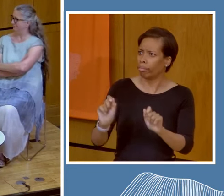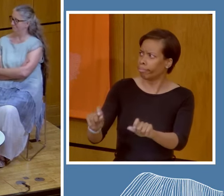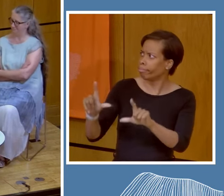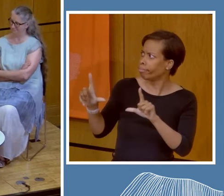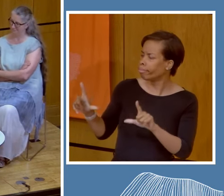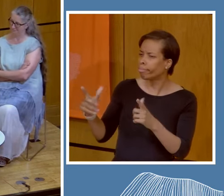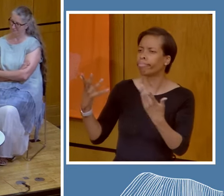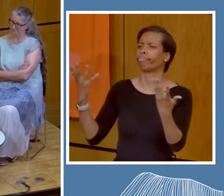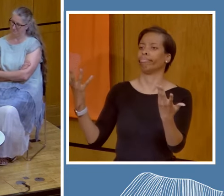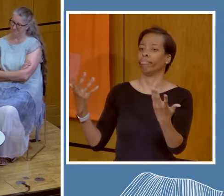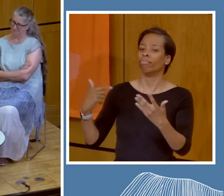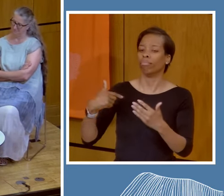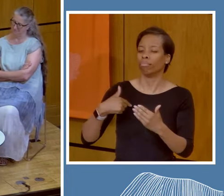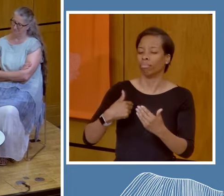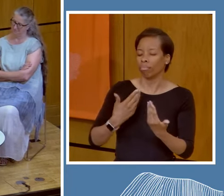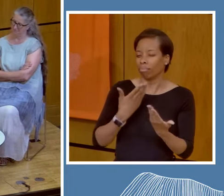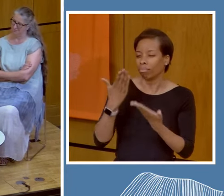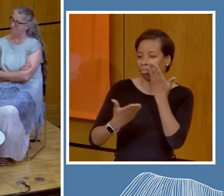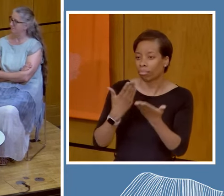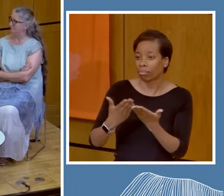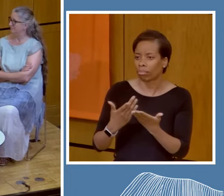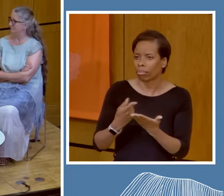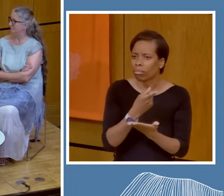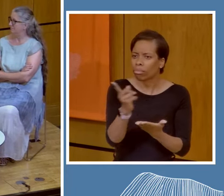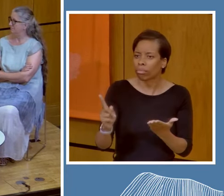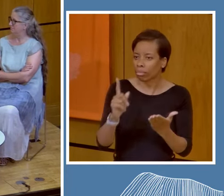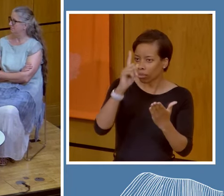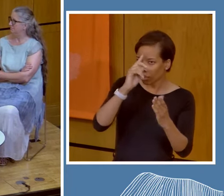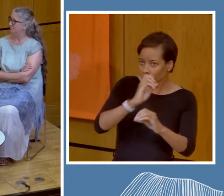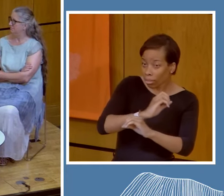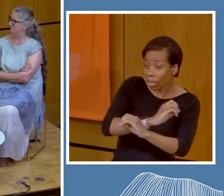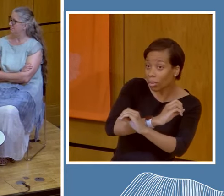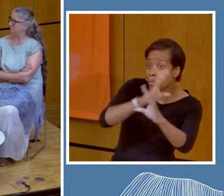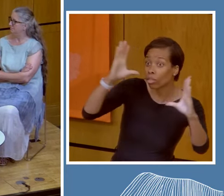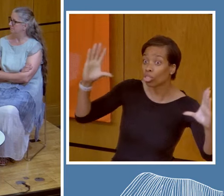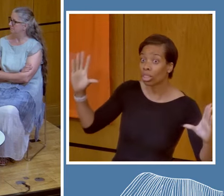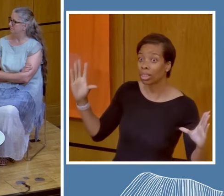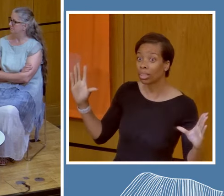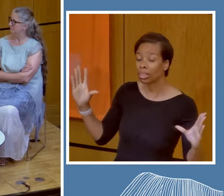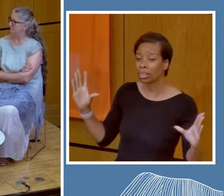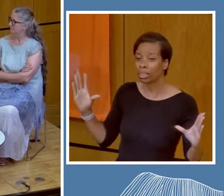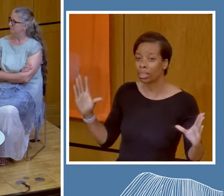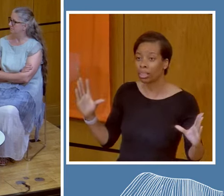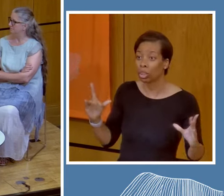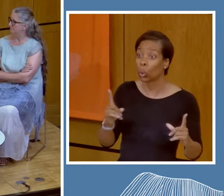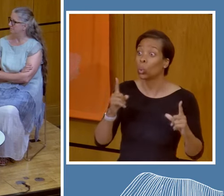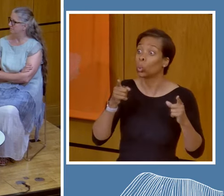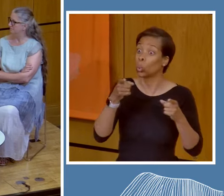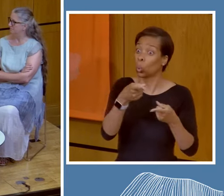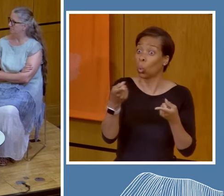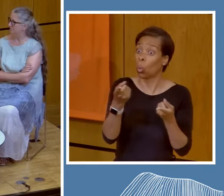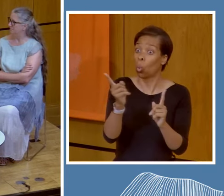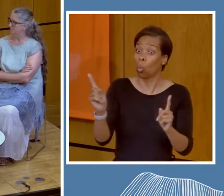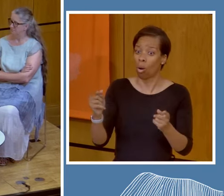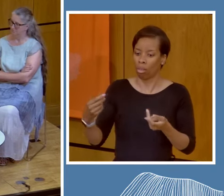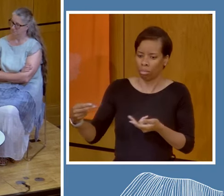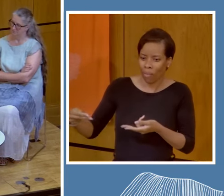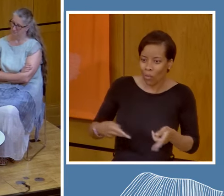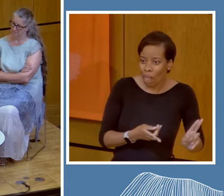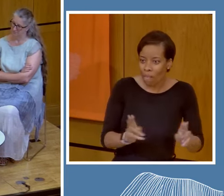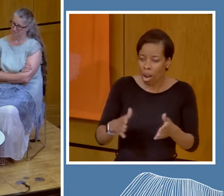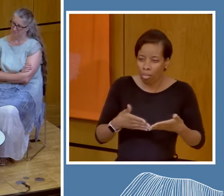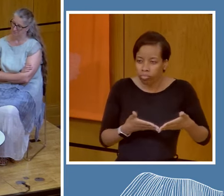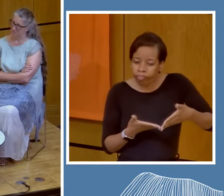mind, but I'm going to ask you to imagine that you are on a journey along the river in Esmeraldas.